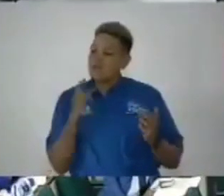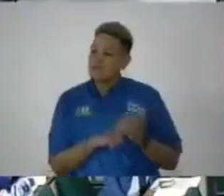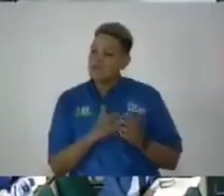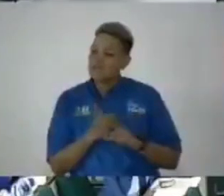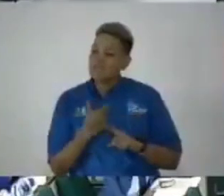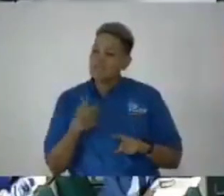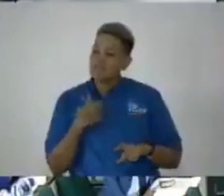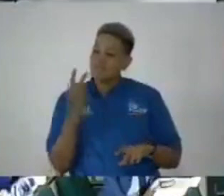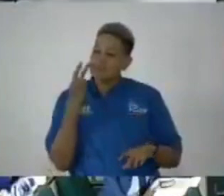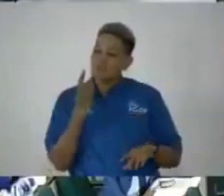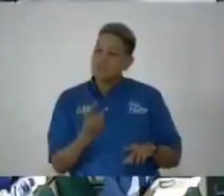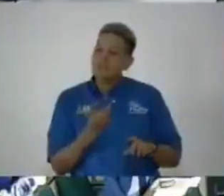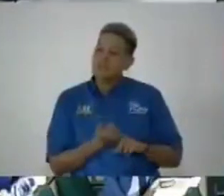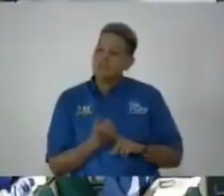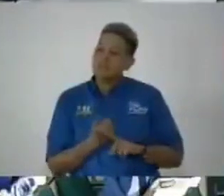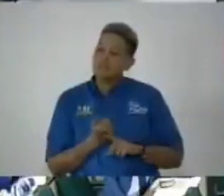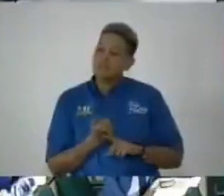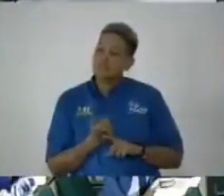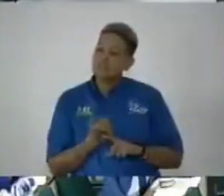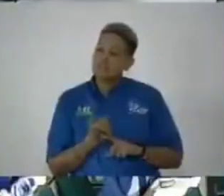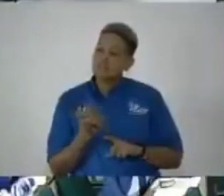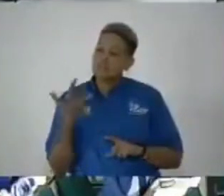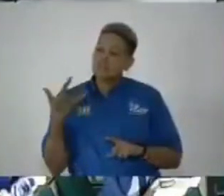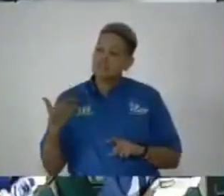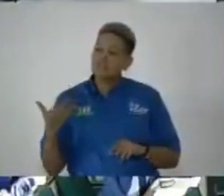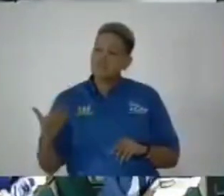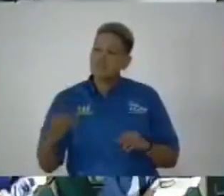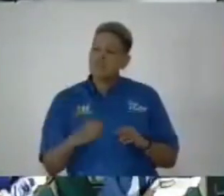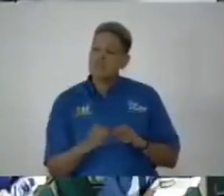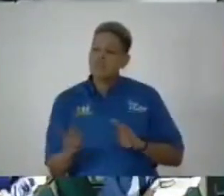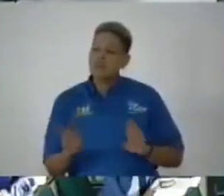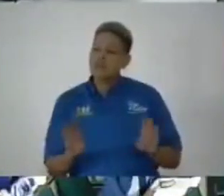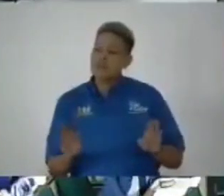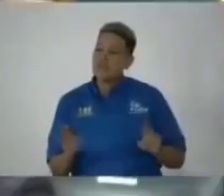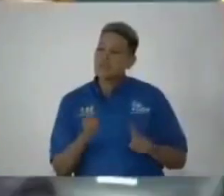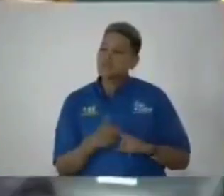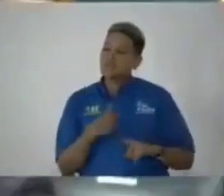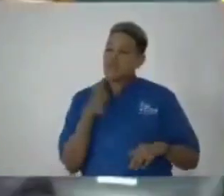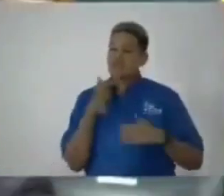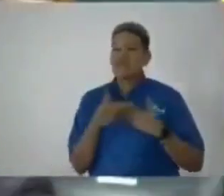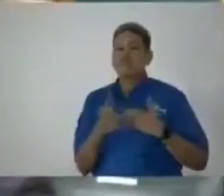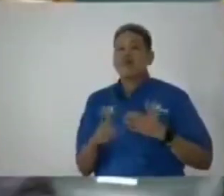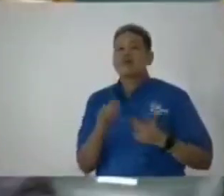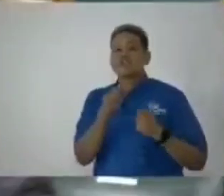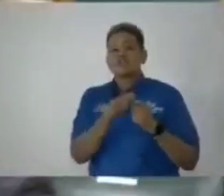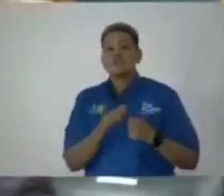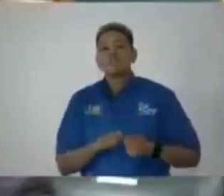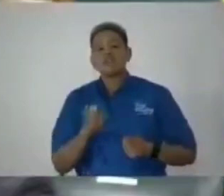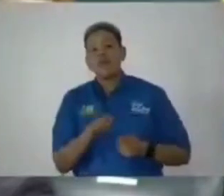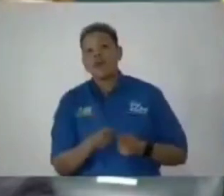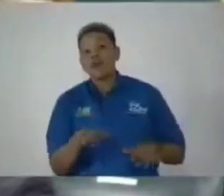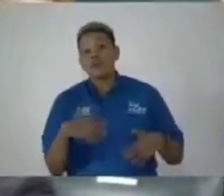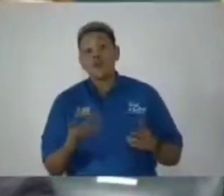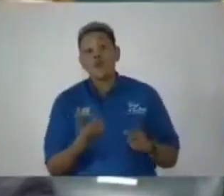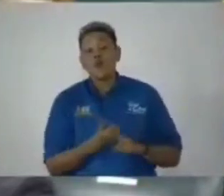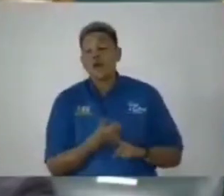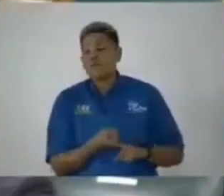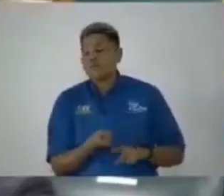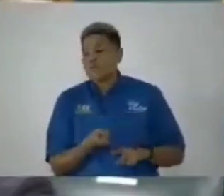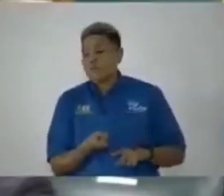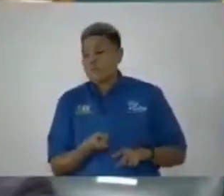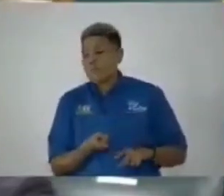we have seen a trend in behavior. And I refer specifically to a